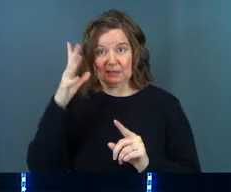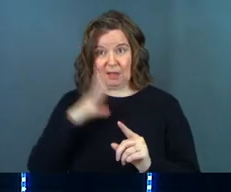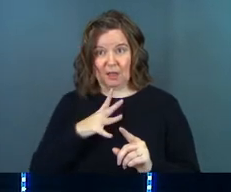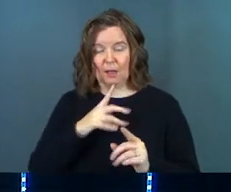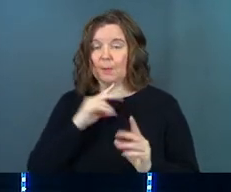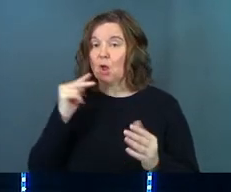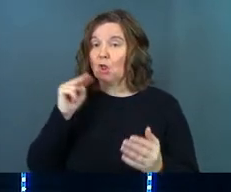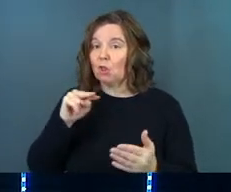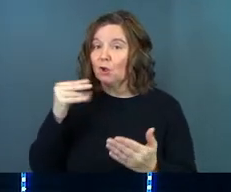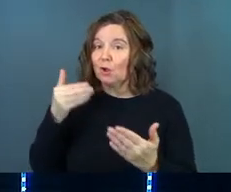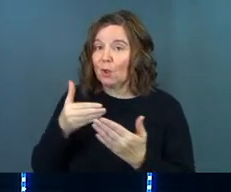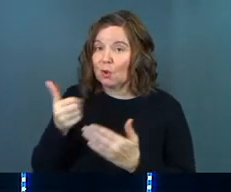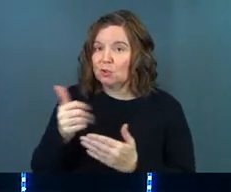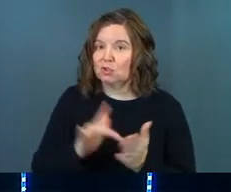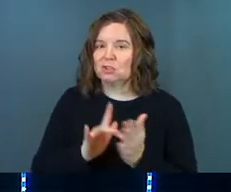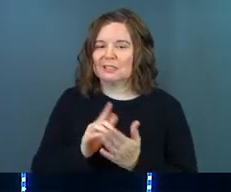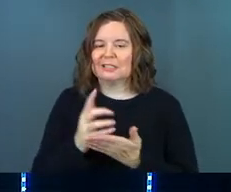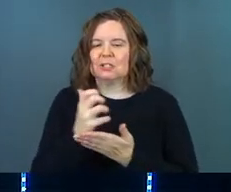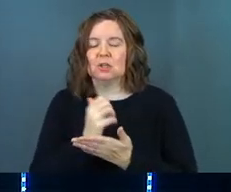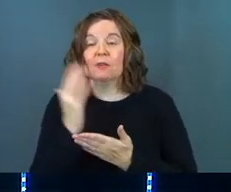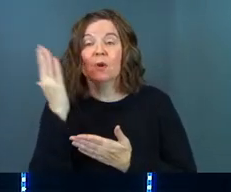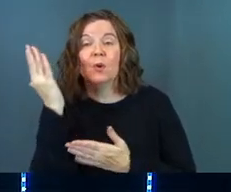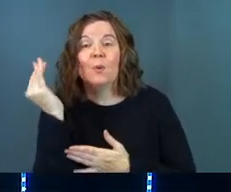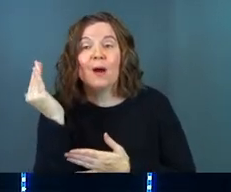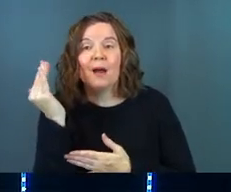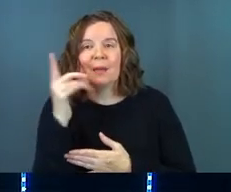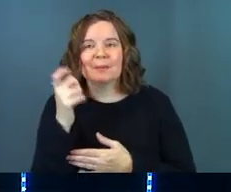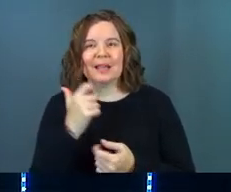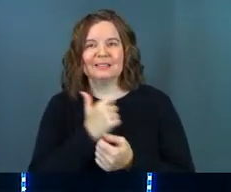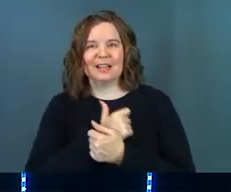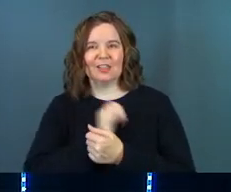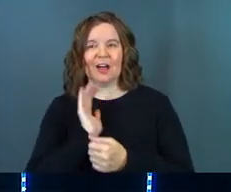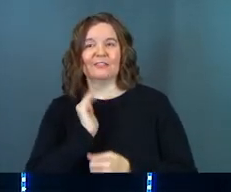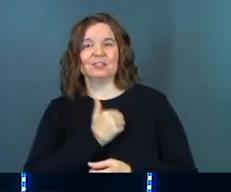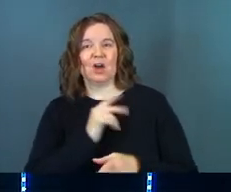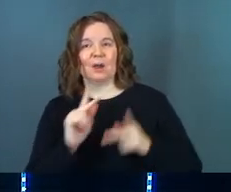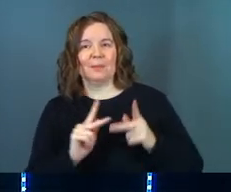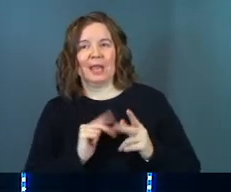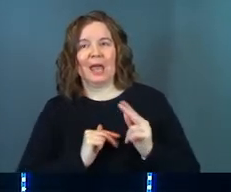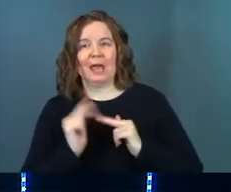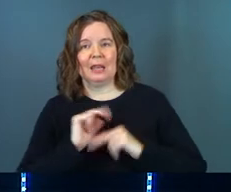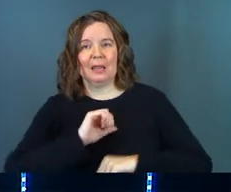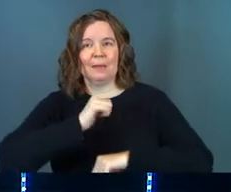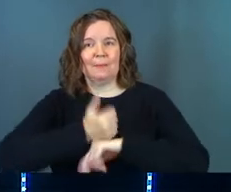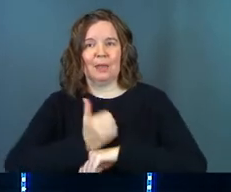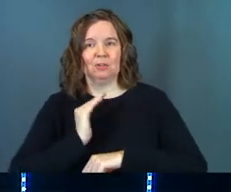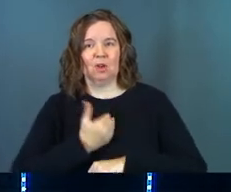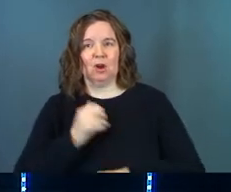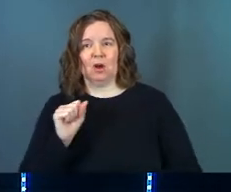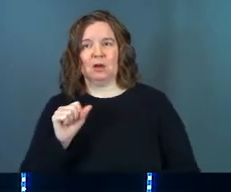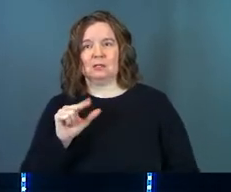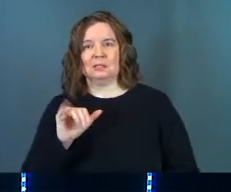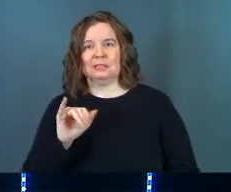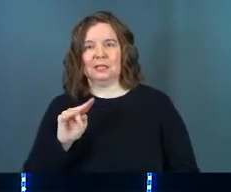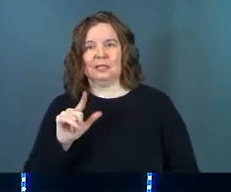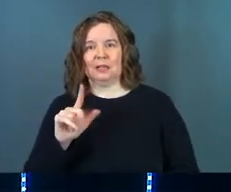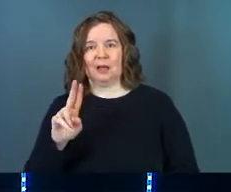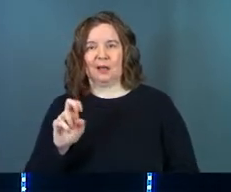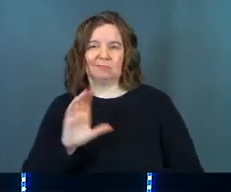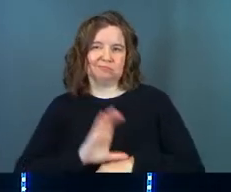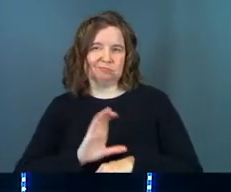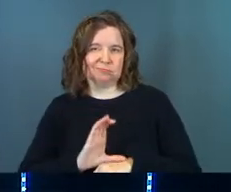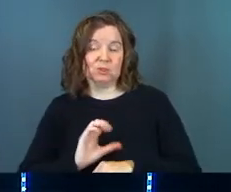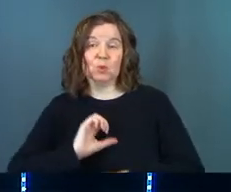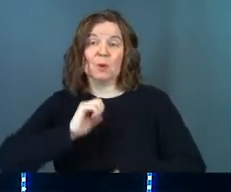look closer. Jesus, he deserves it. Why? Because he loves our people and he built our synagogue. He